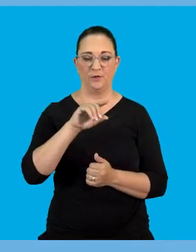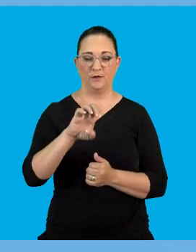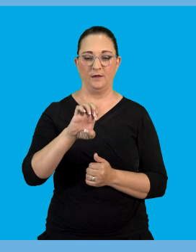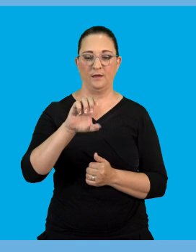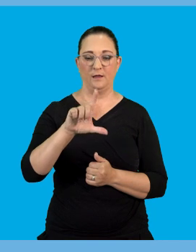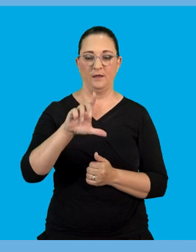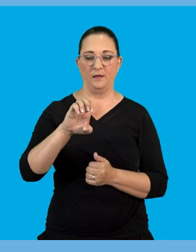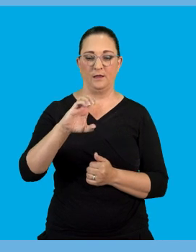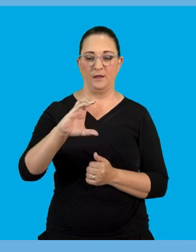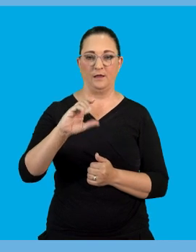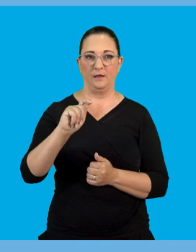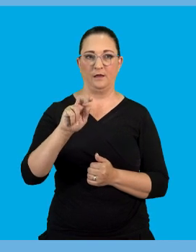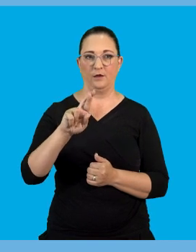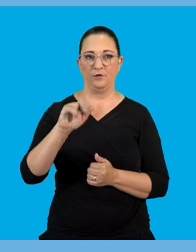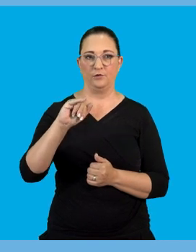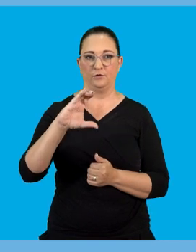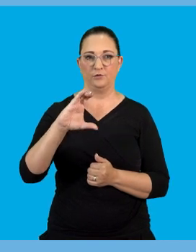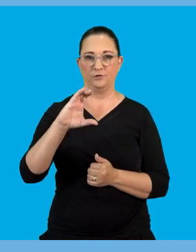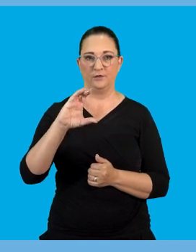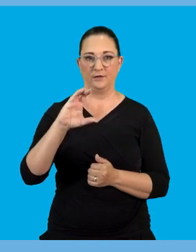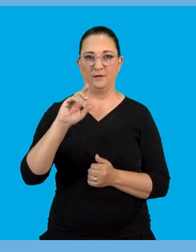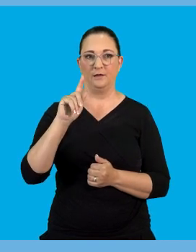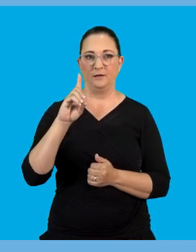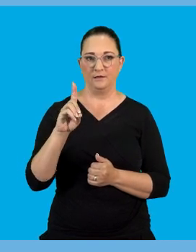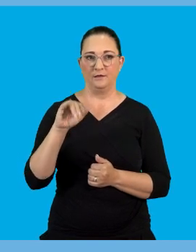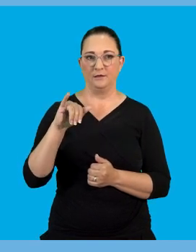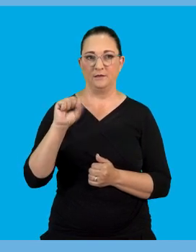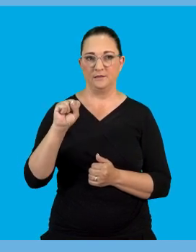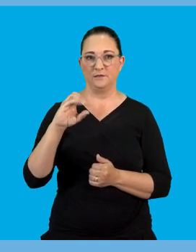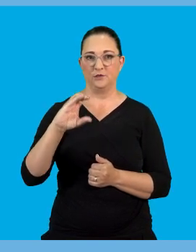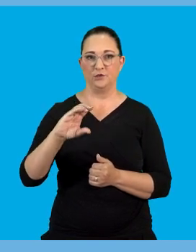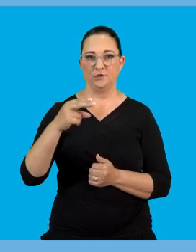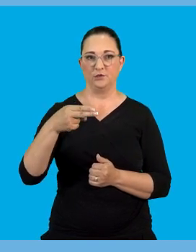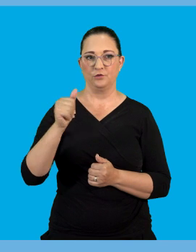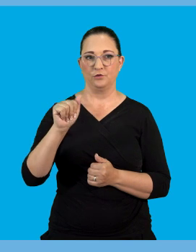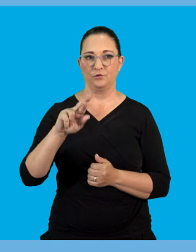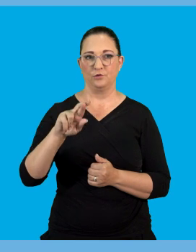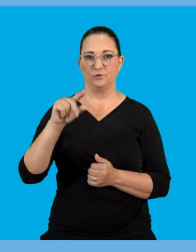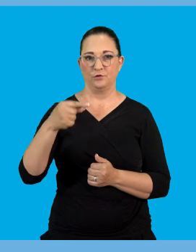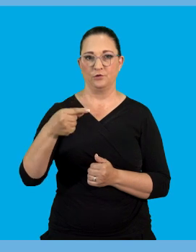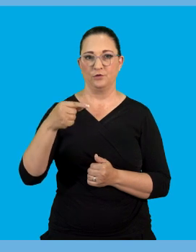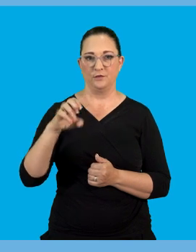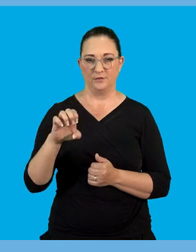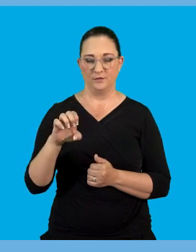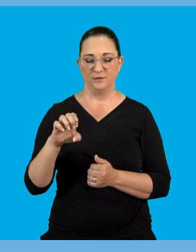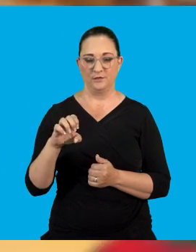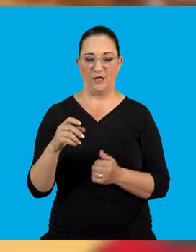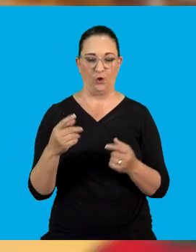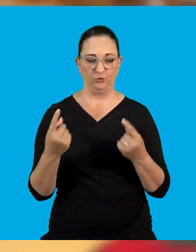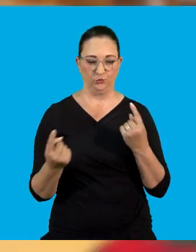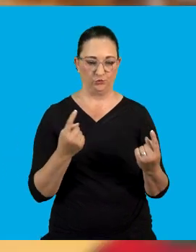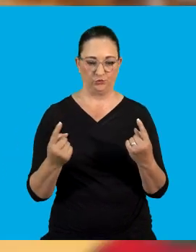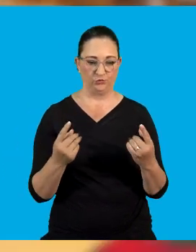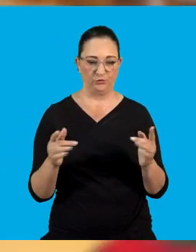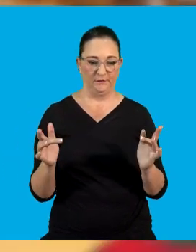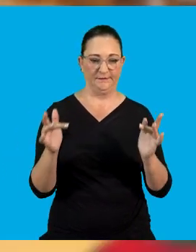discharge. In addition to that discharging can take place when objects touch each other so when two objects